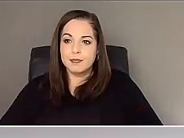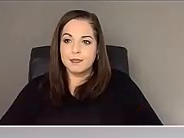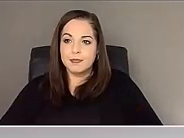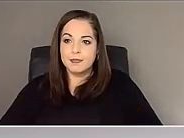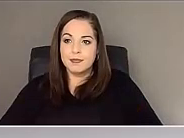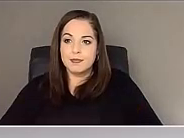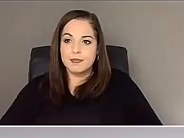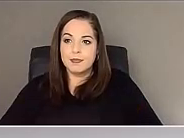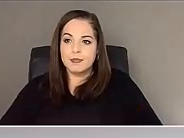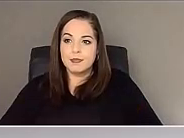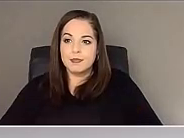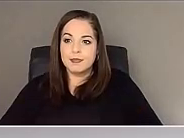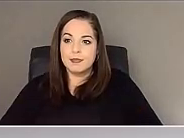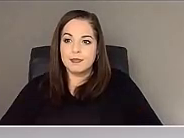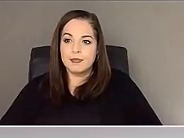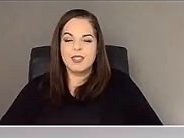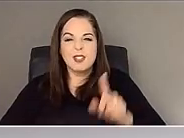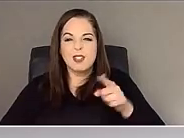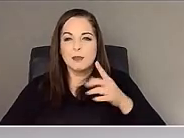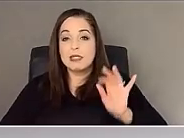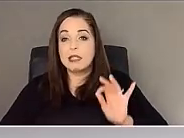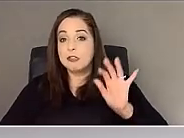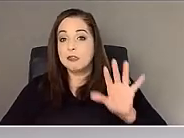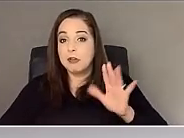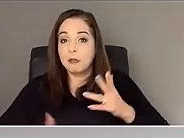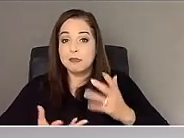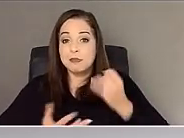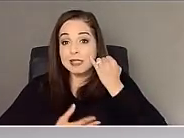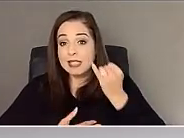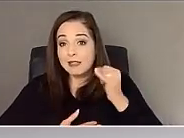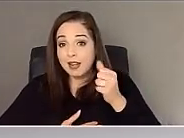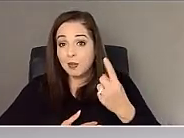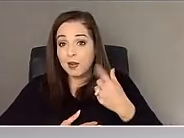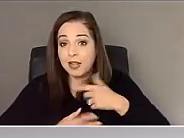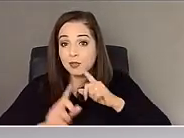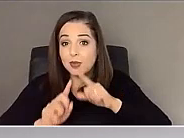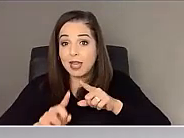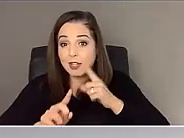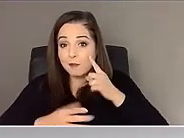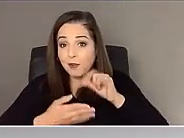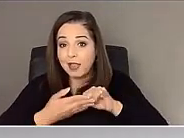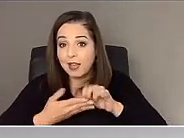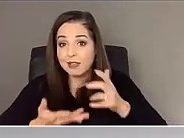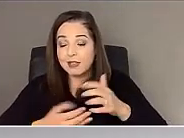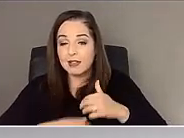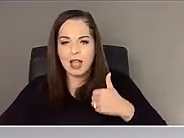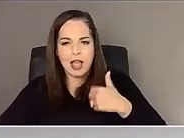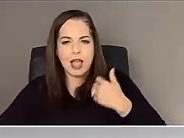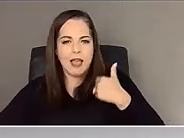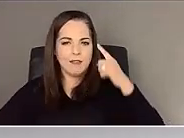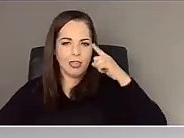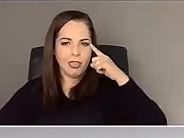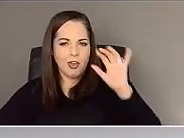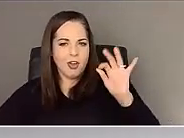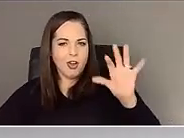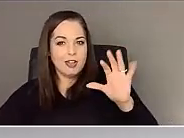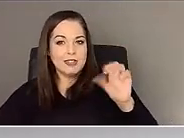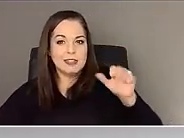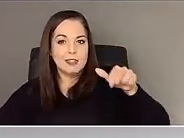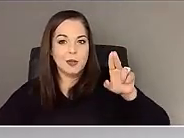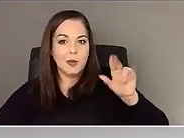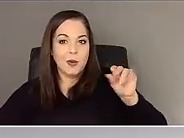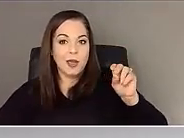So I'm just going to go there and see if anybody has any thoughts or reactions to that. I've, I've got a thought. So this is Sequoia